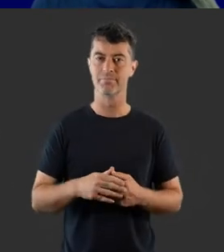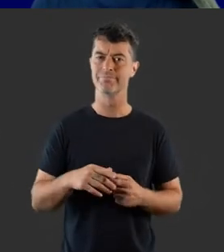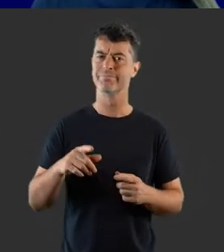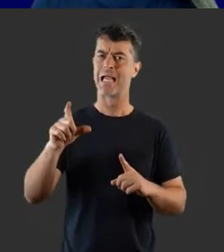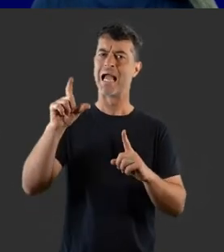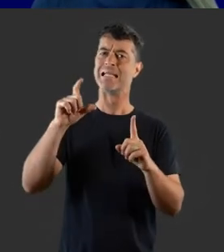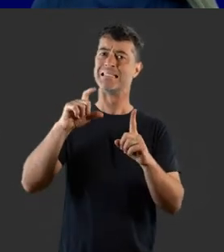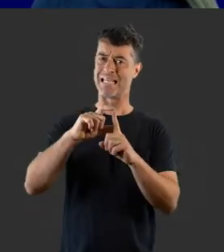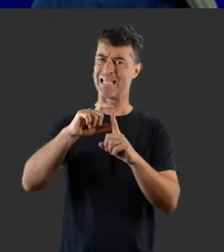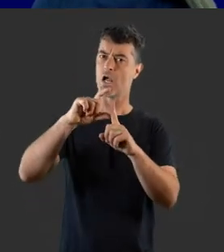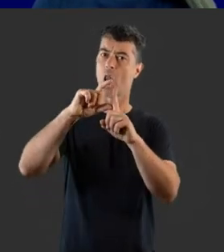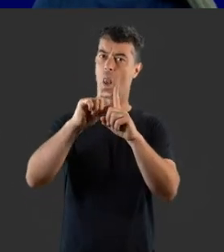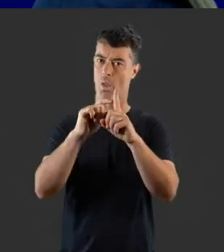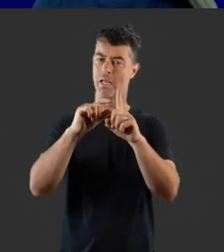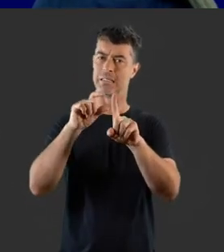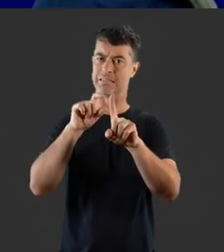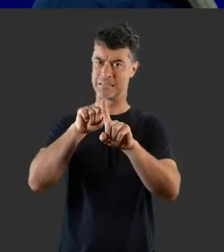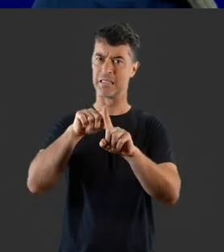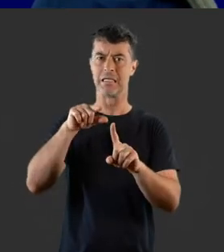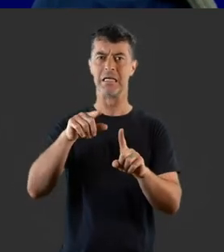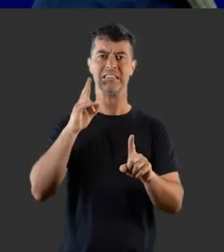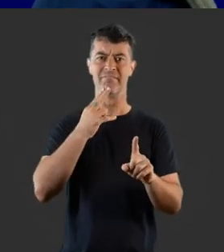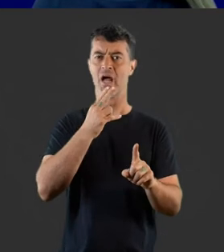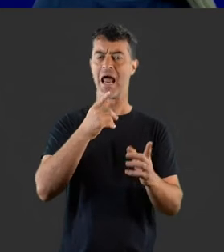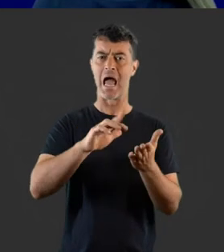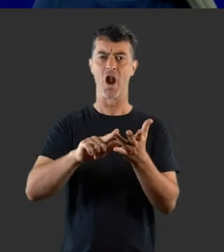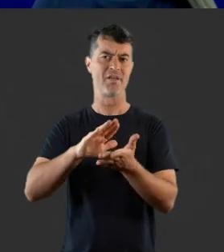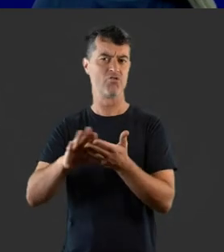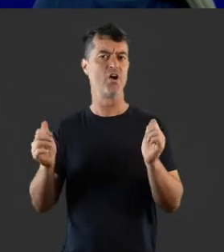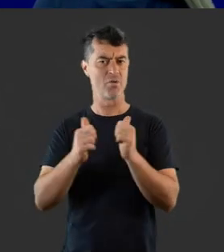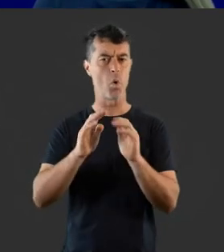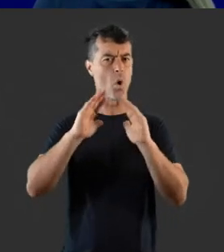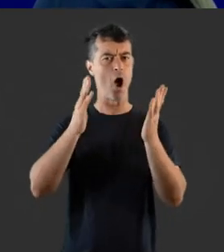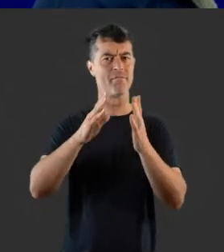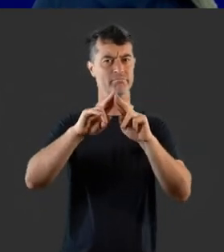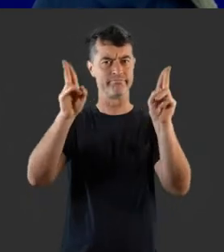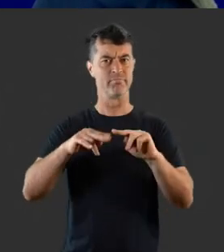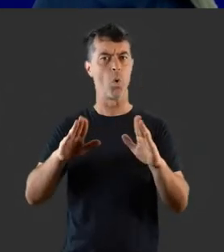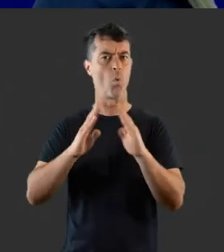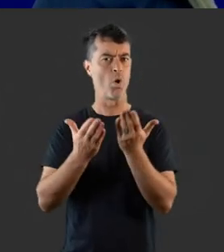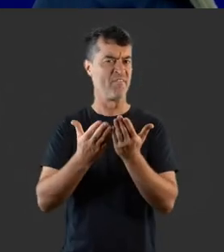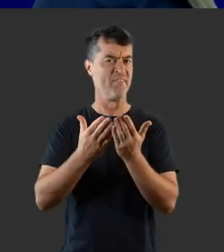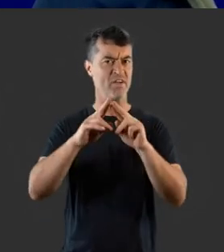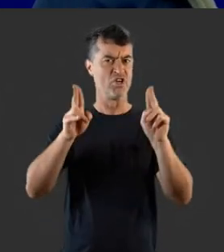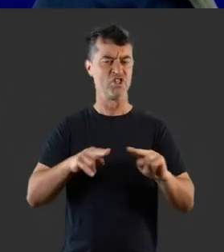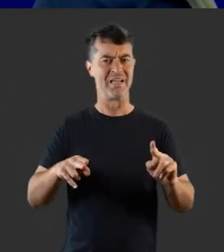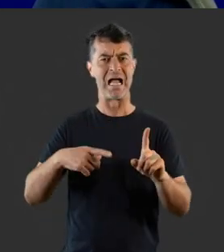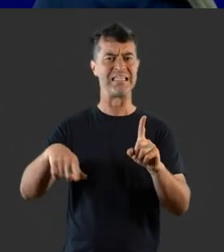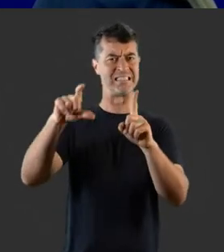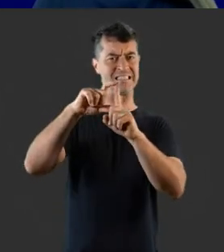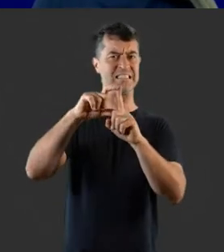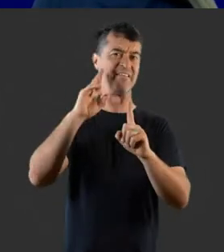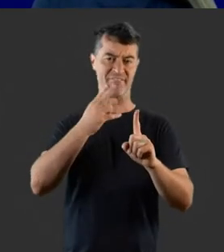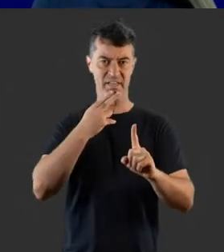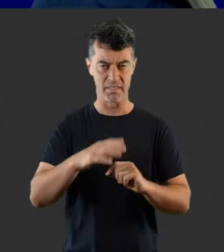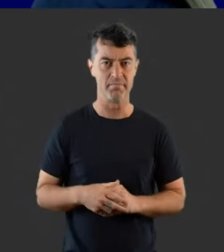With the lowercase d, the term deaf and hard of hearing was agreed upon in 2013 by the World Federation of the Capital D Deaf